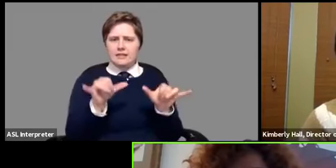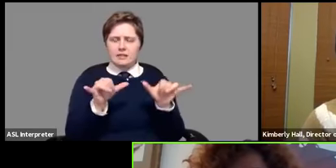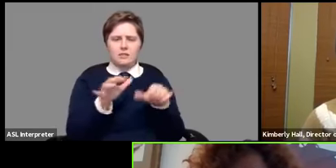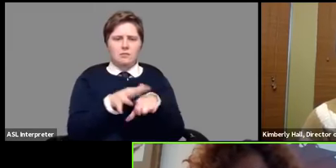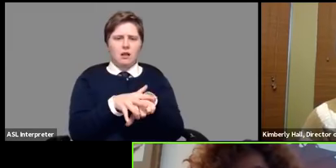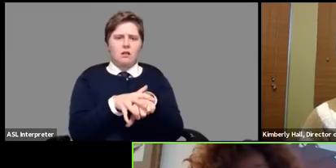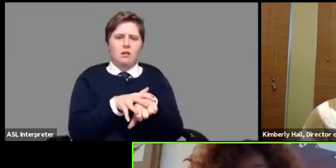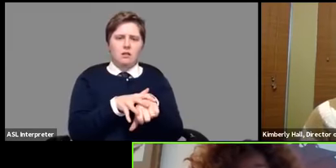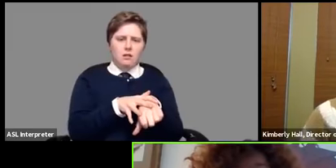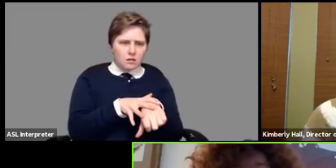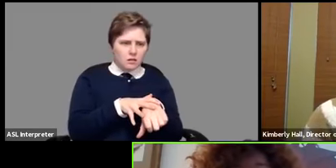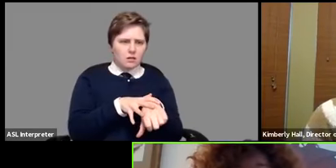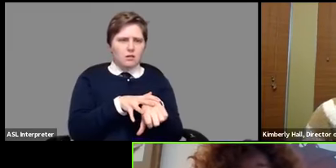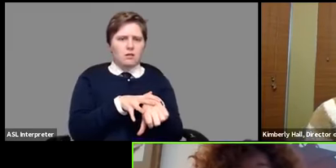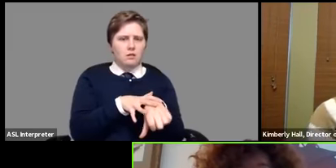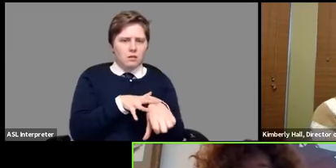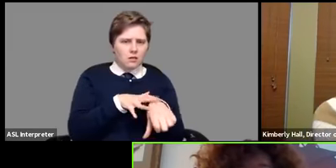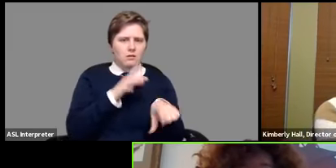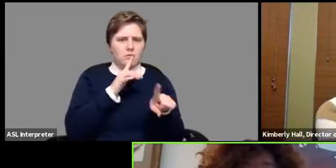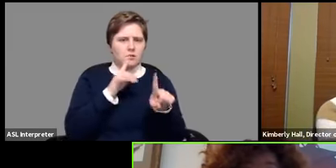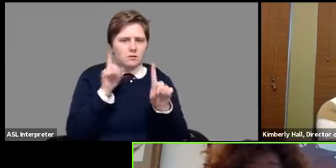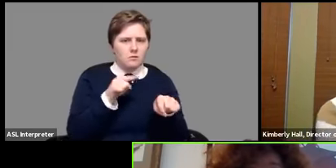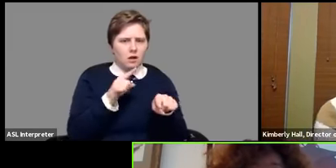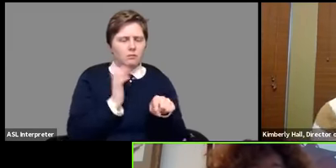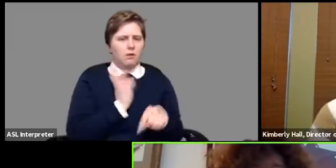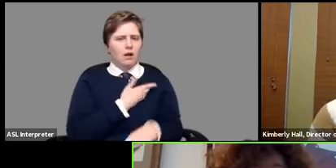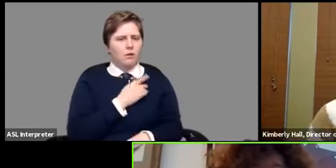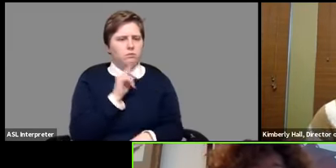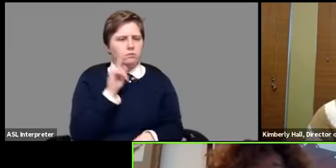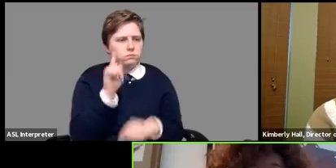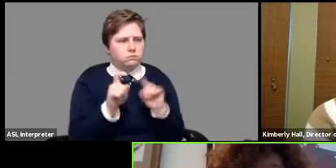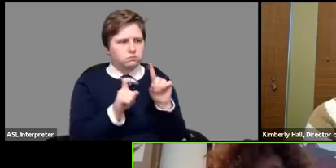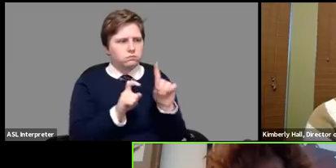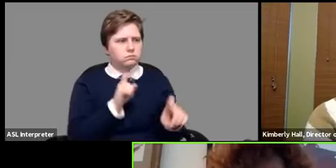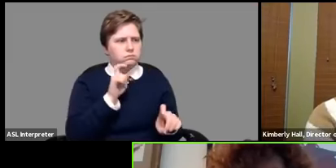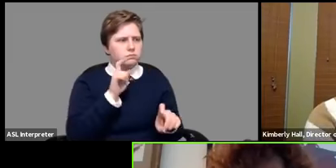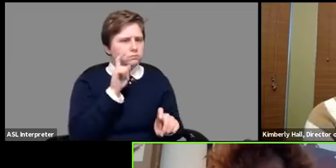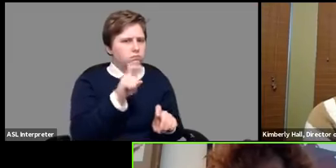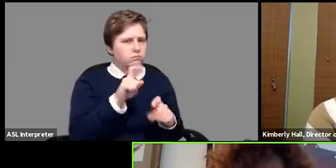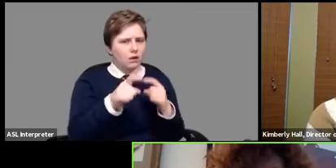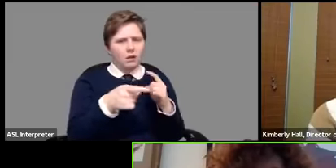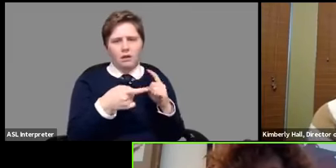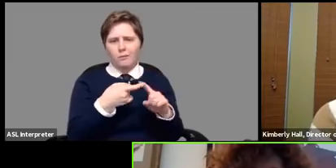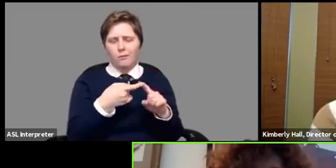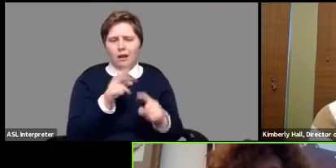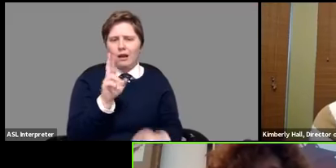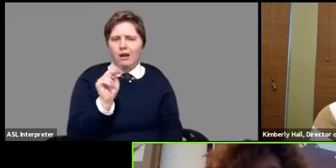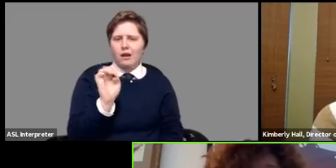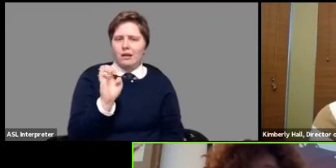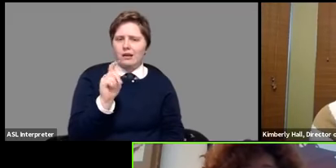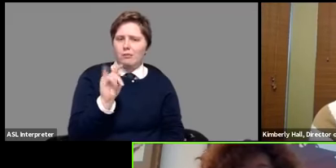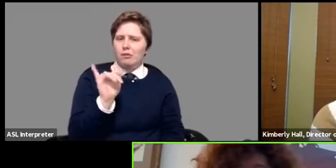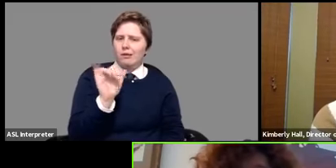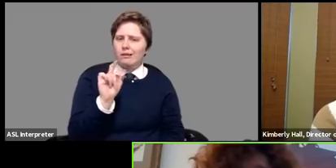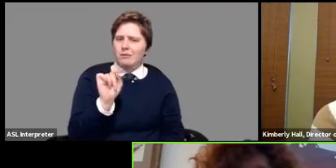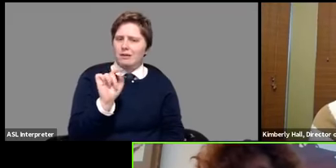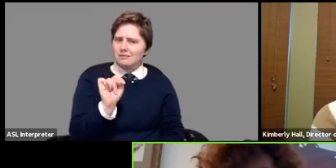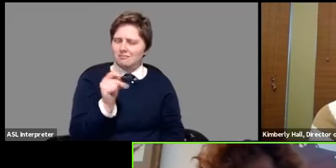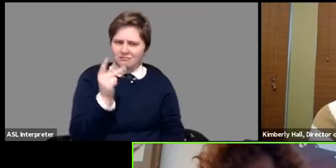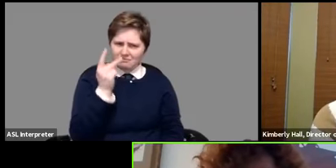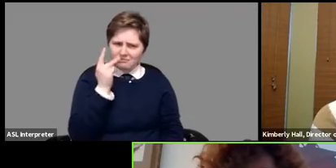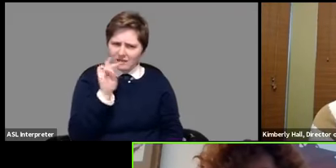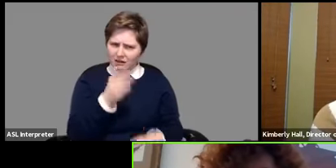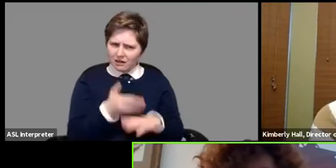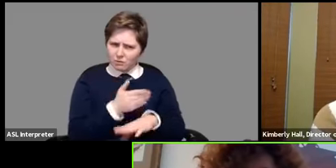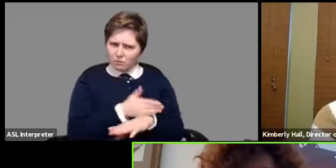slowly in response to inquiries um about about unemployment claims do you see that getting better